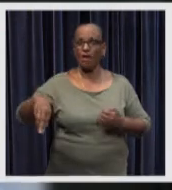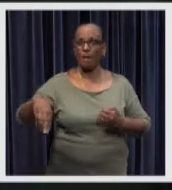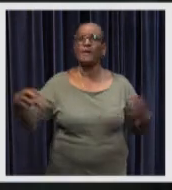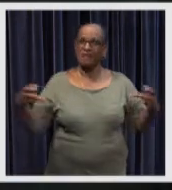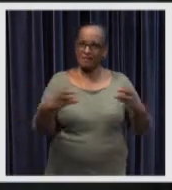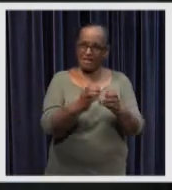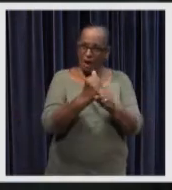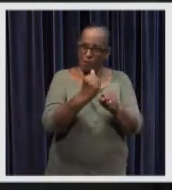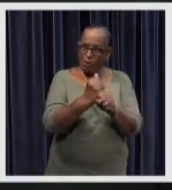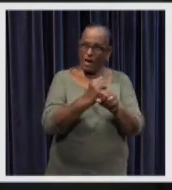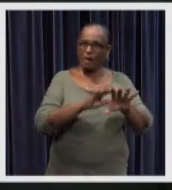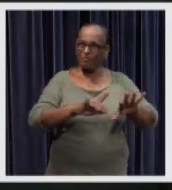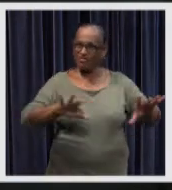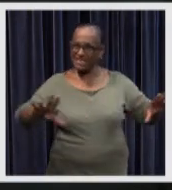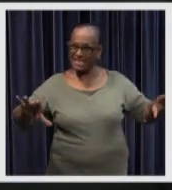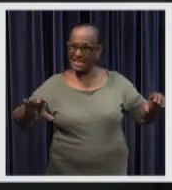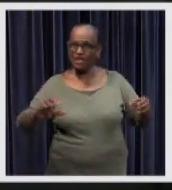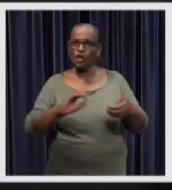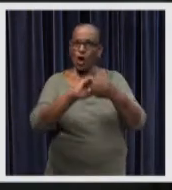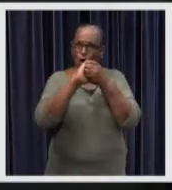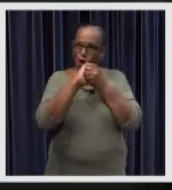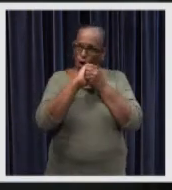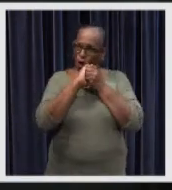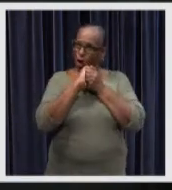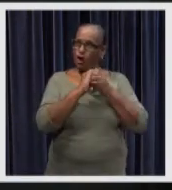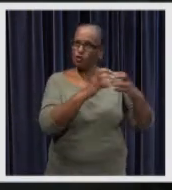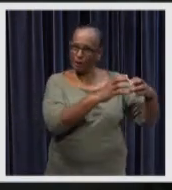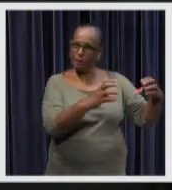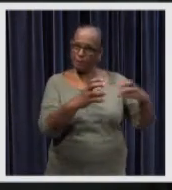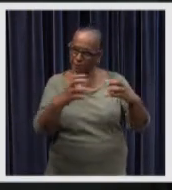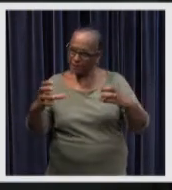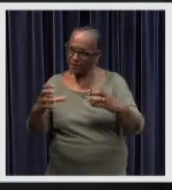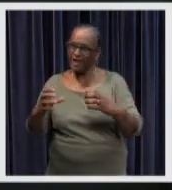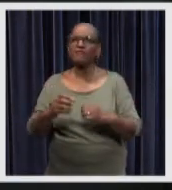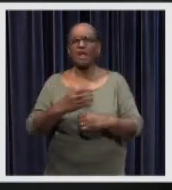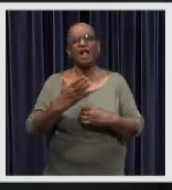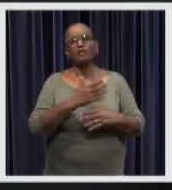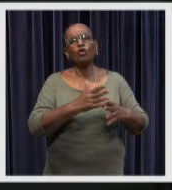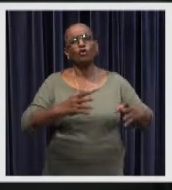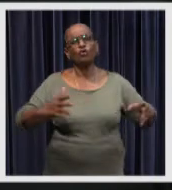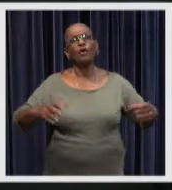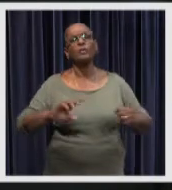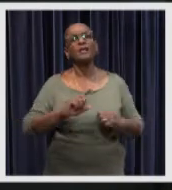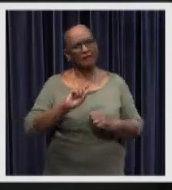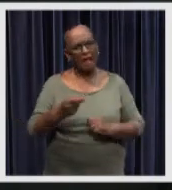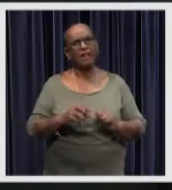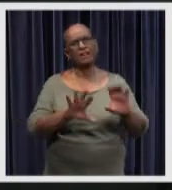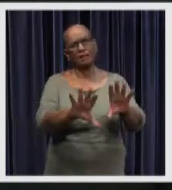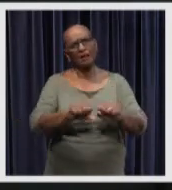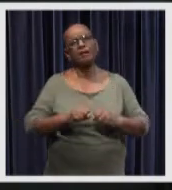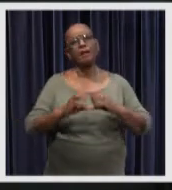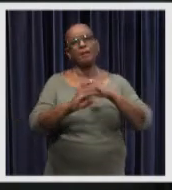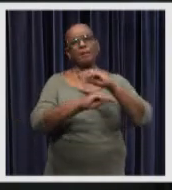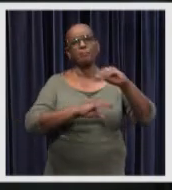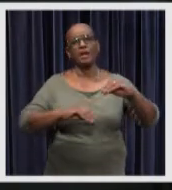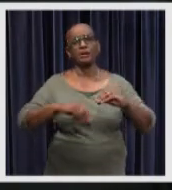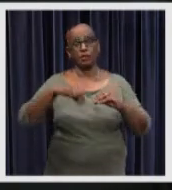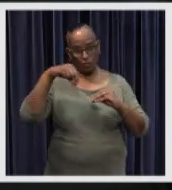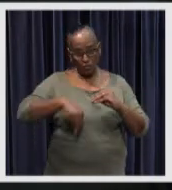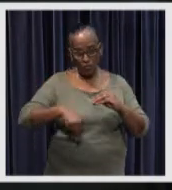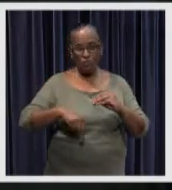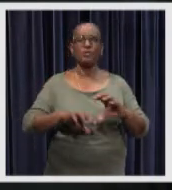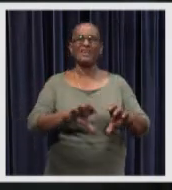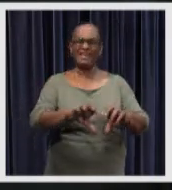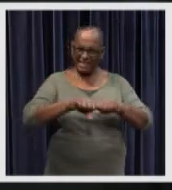environmental watchdog nemos commented that the collaboration with the various refrigeration companies in